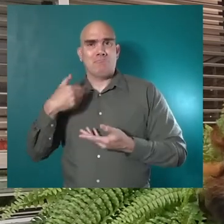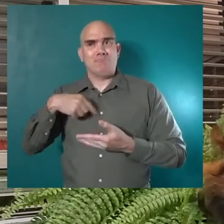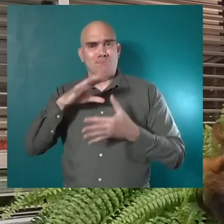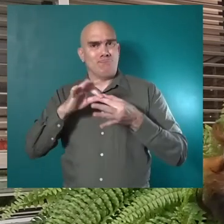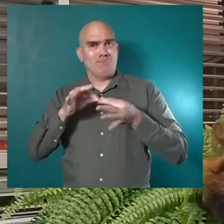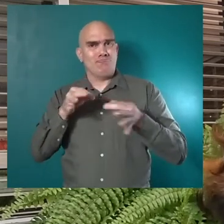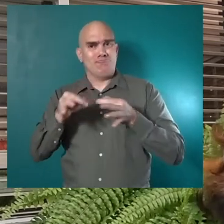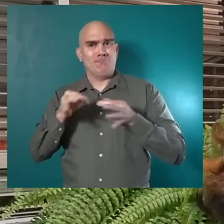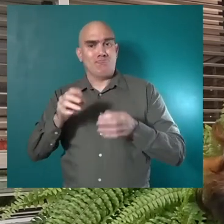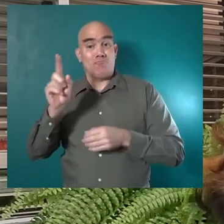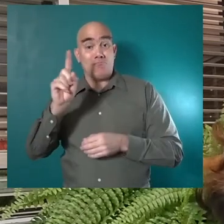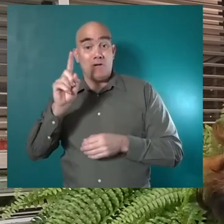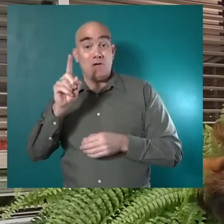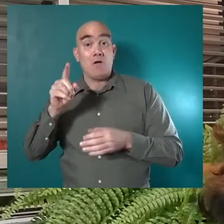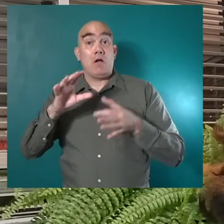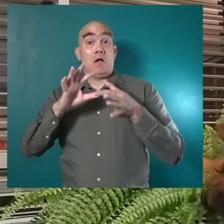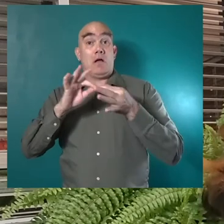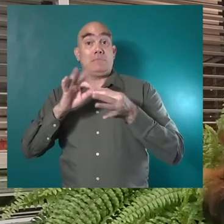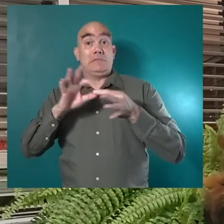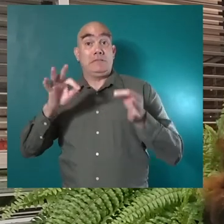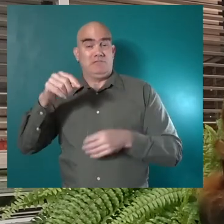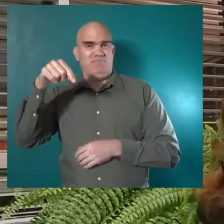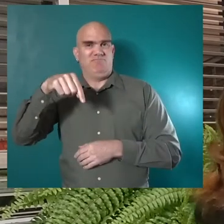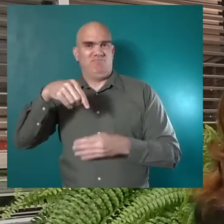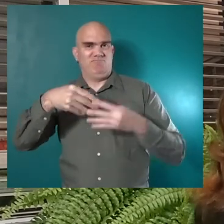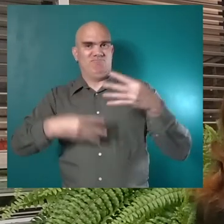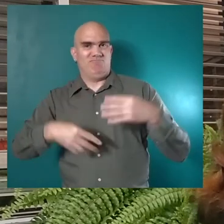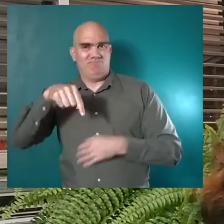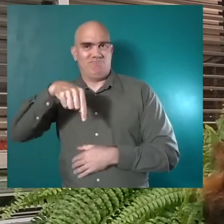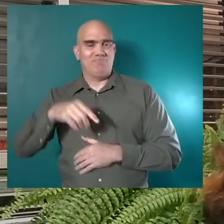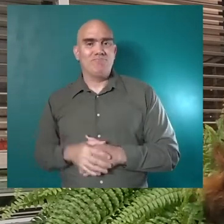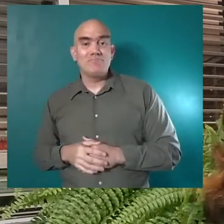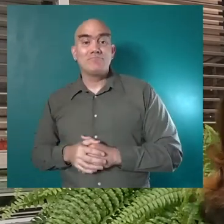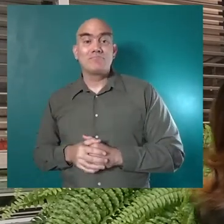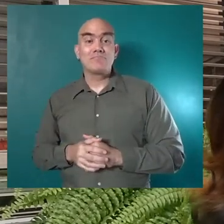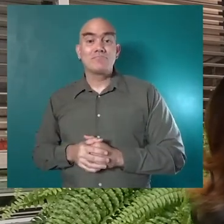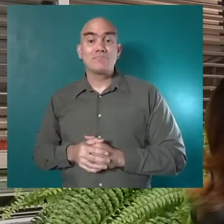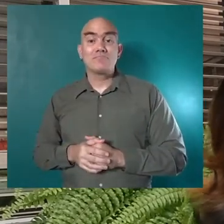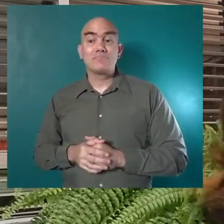to help you tell us about it in the comments section below.